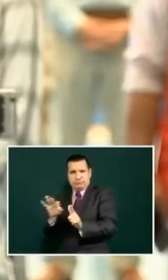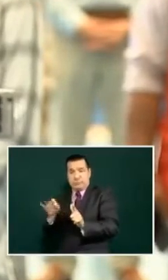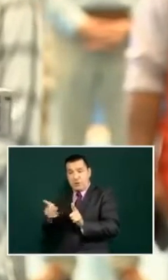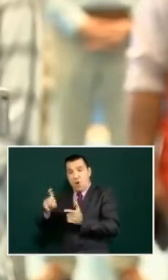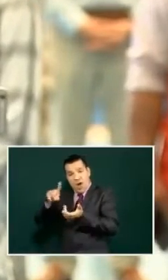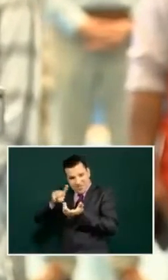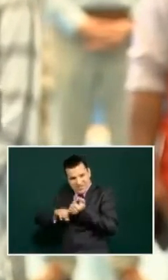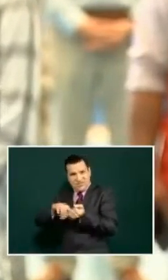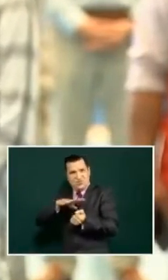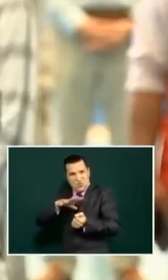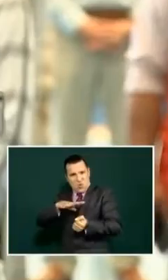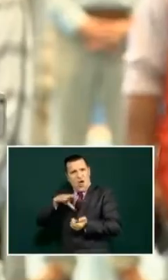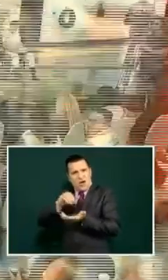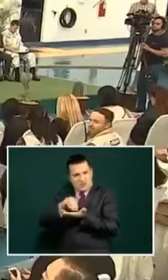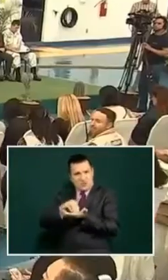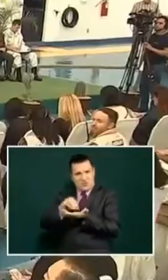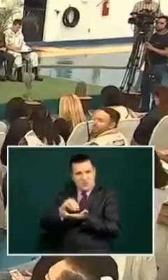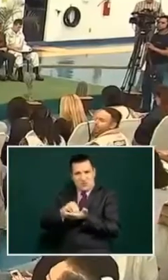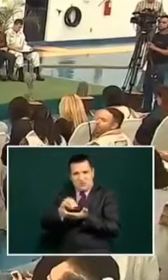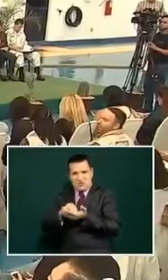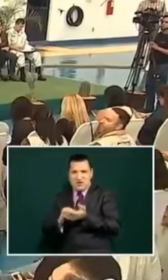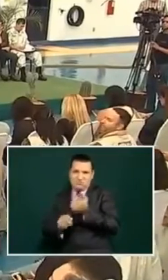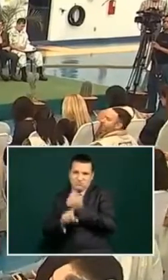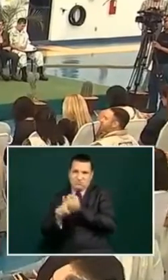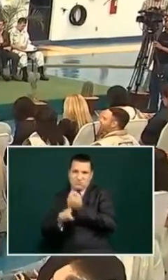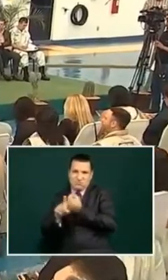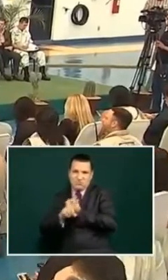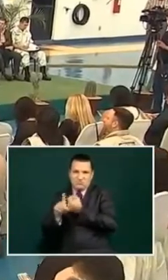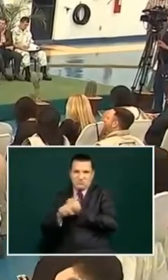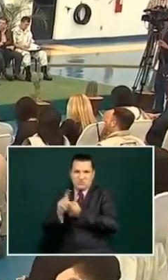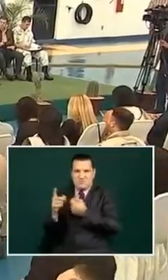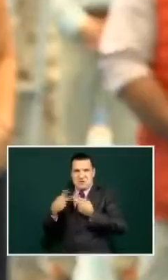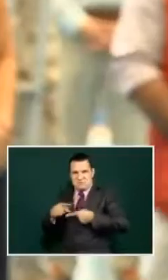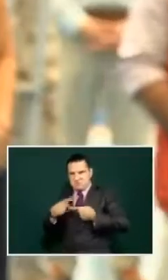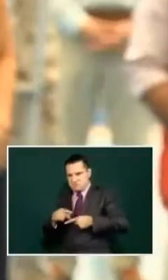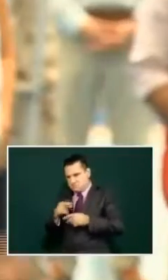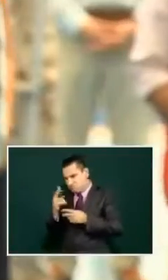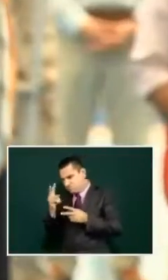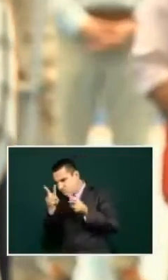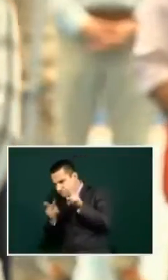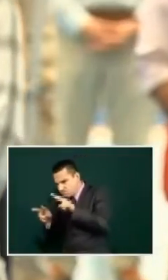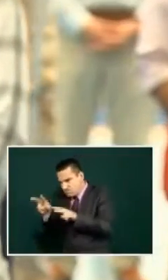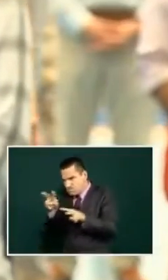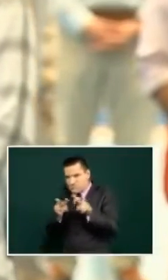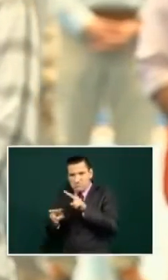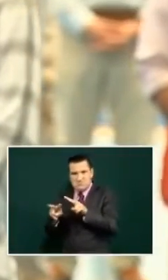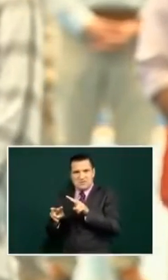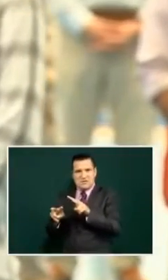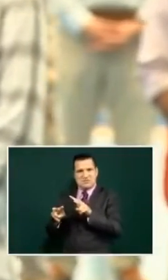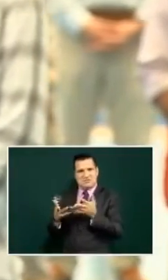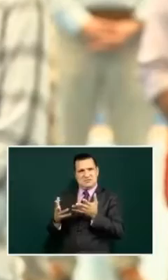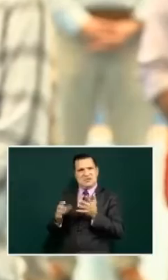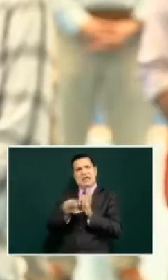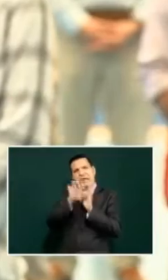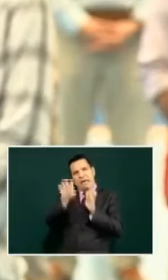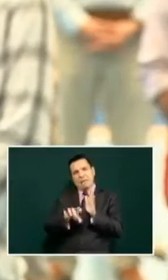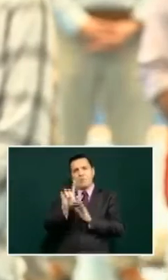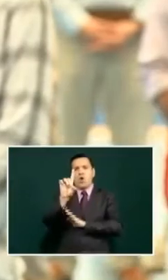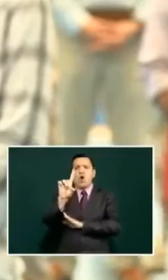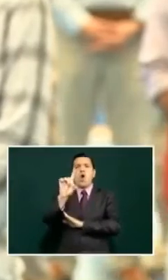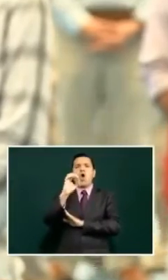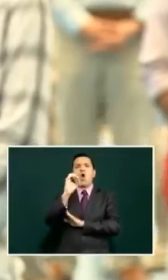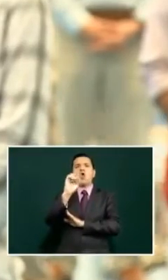doing some of the things like the old regiment and that's a preoccupation of the Mexicans in the U.S.